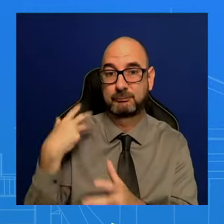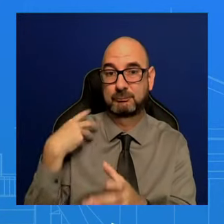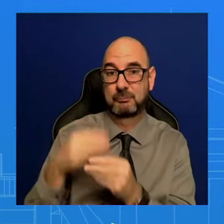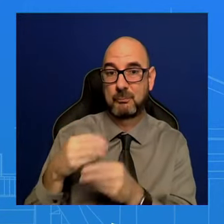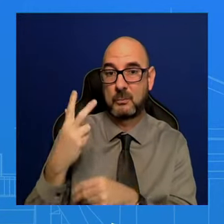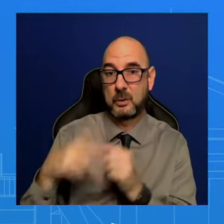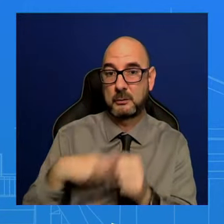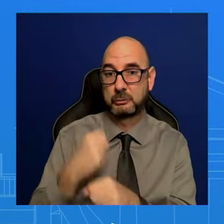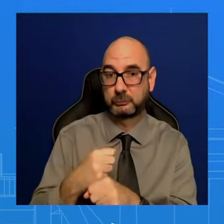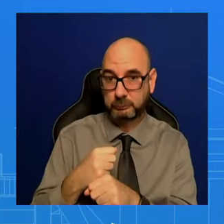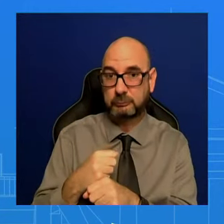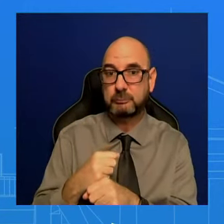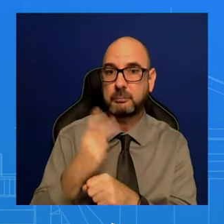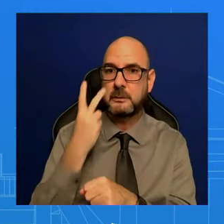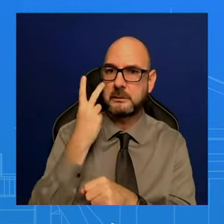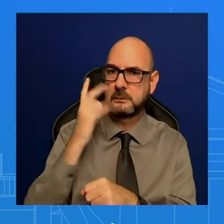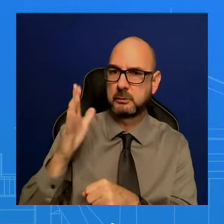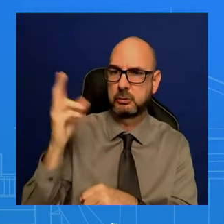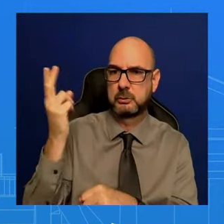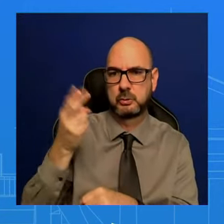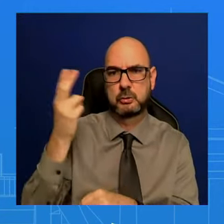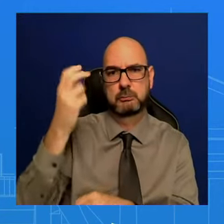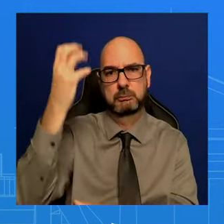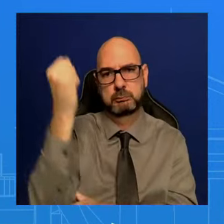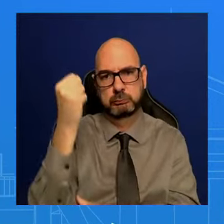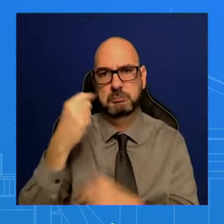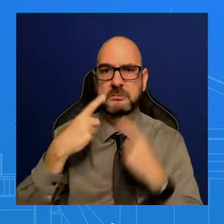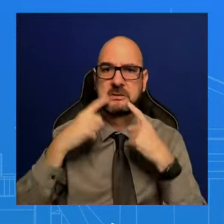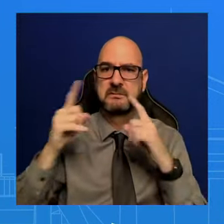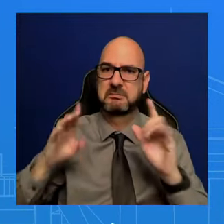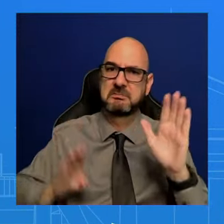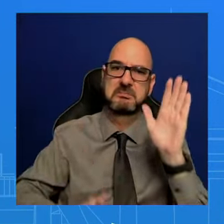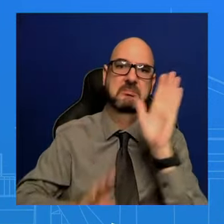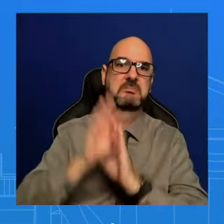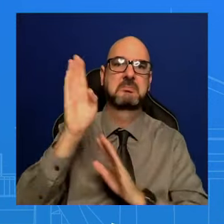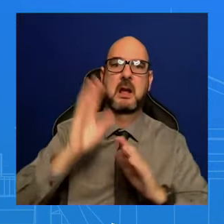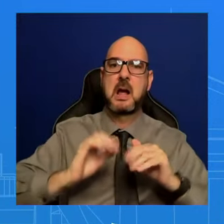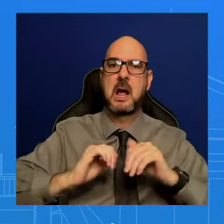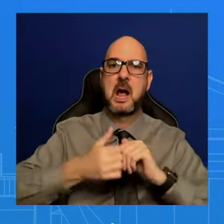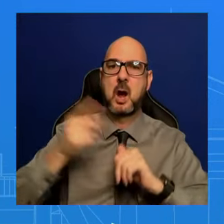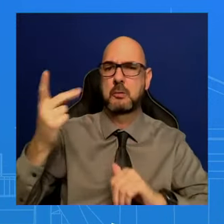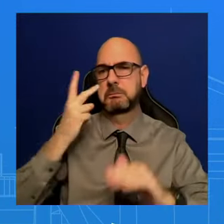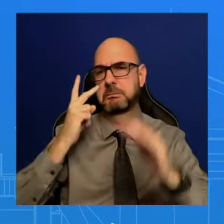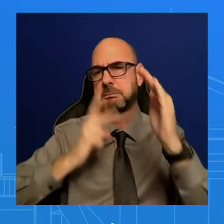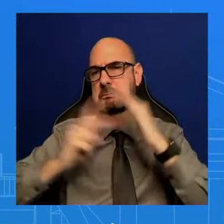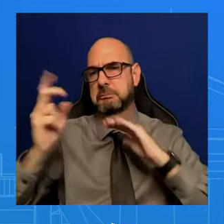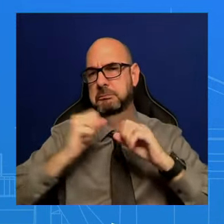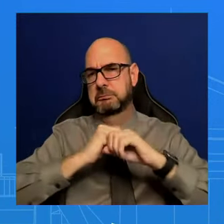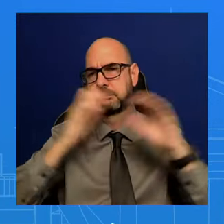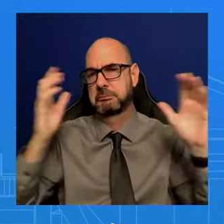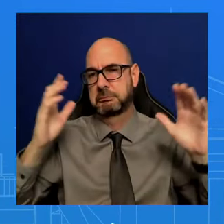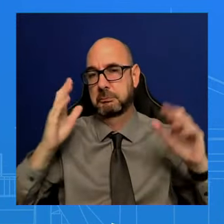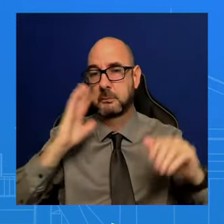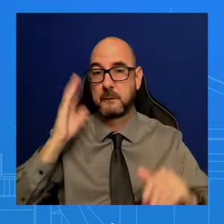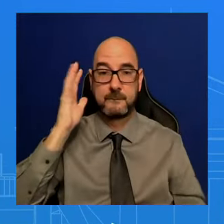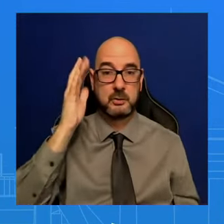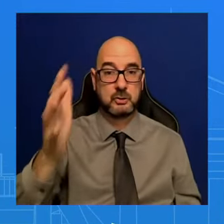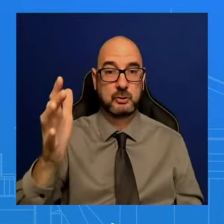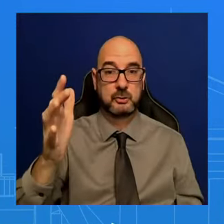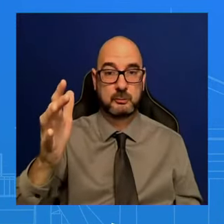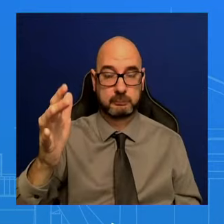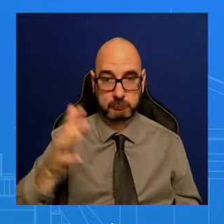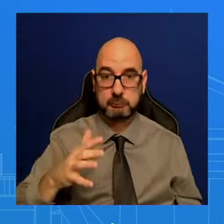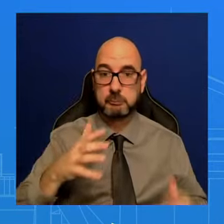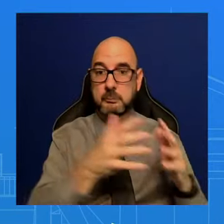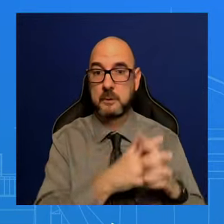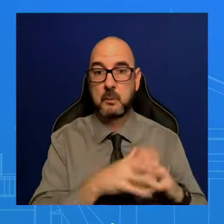had. He's going to speak to how he sees the future, the future for this country on behalf of the American people. I think that's going to